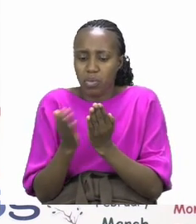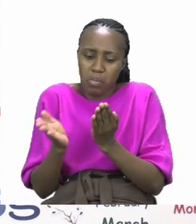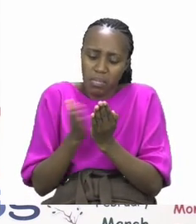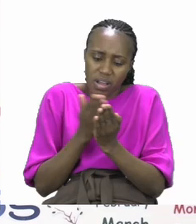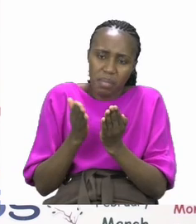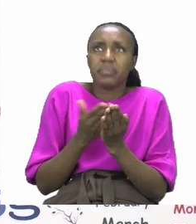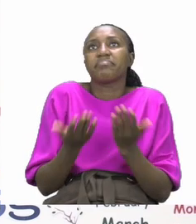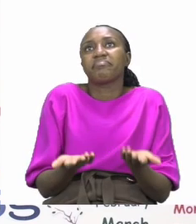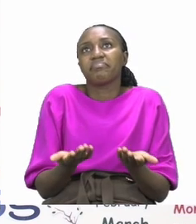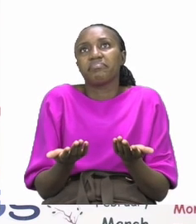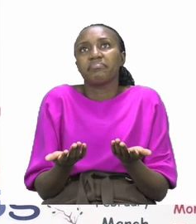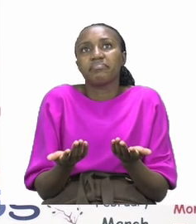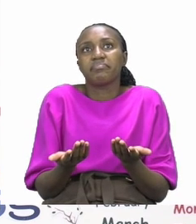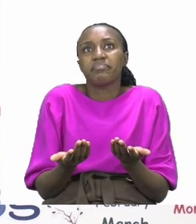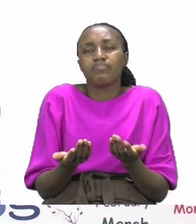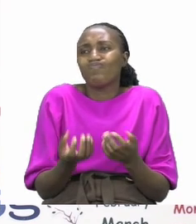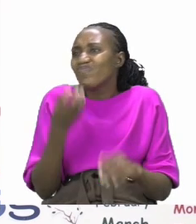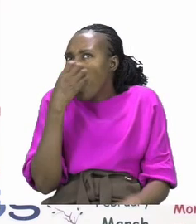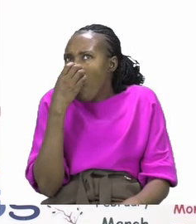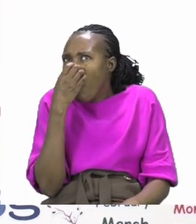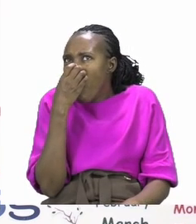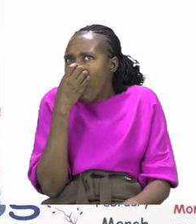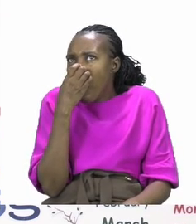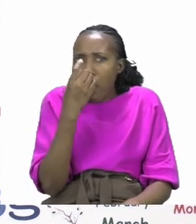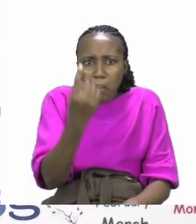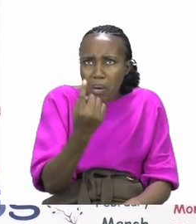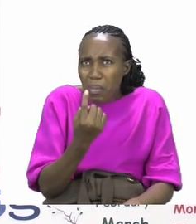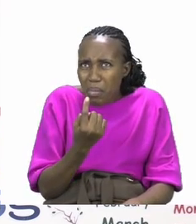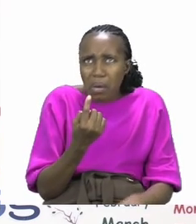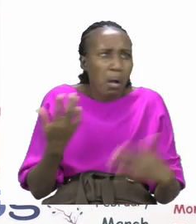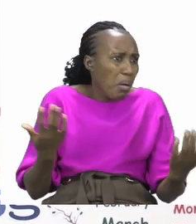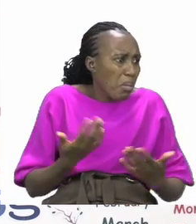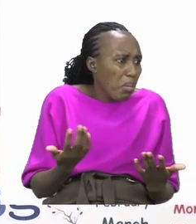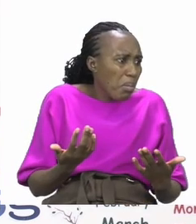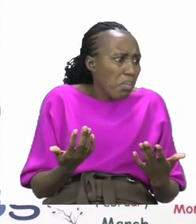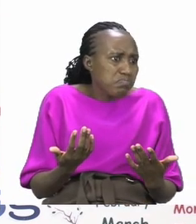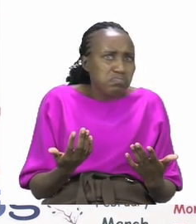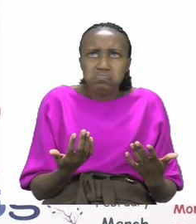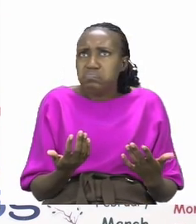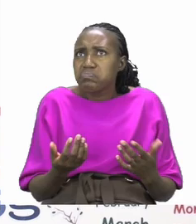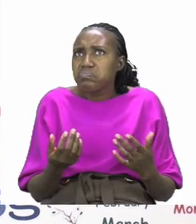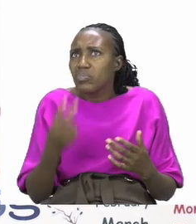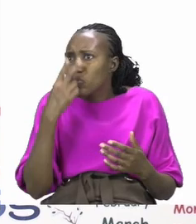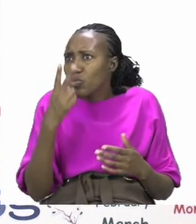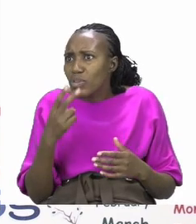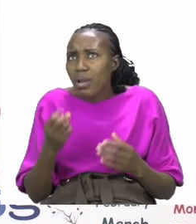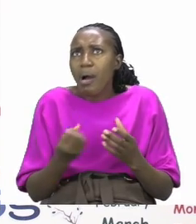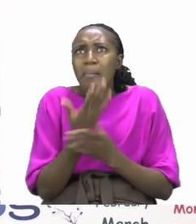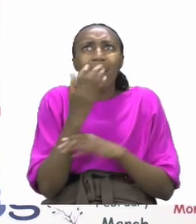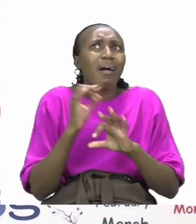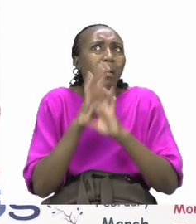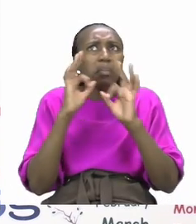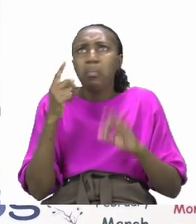else. I wonder, Zoshi said he was going to come with me so that we can look at beautiful plants outside. But I